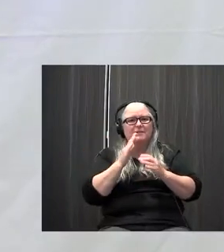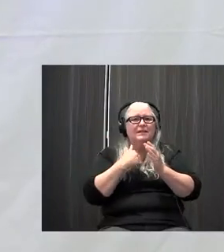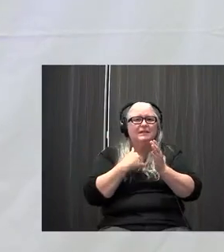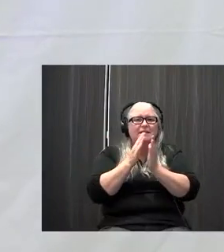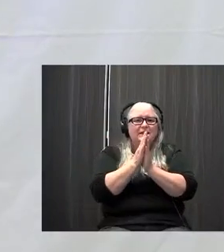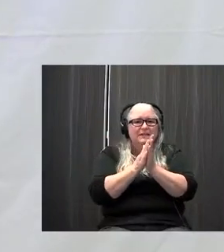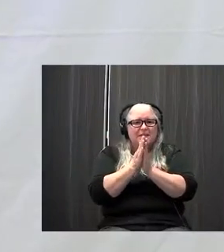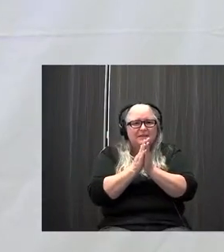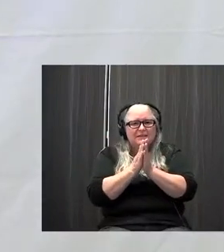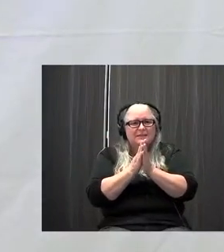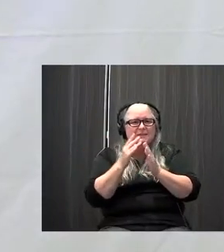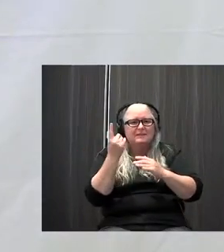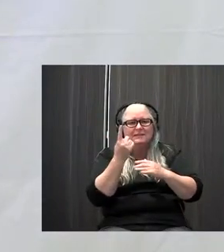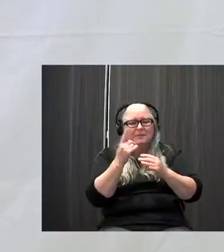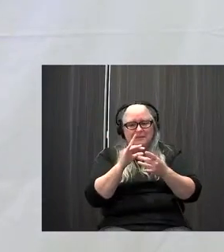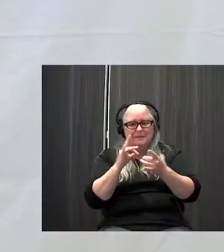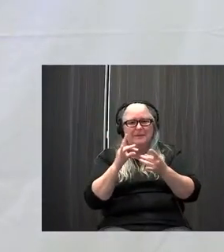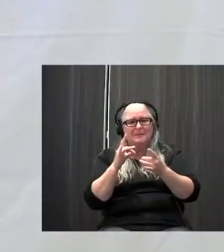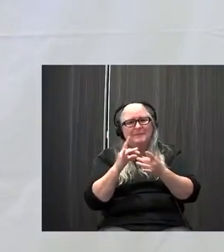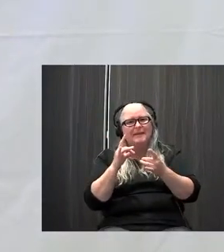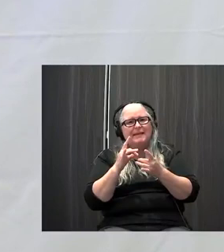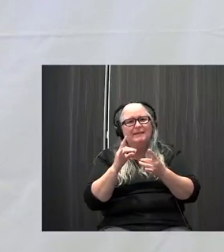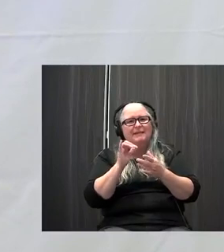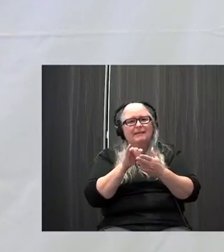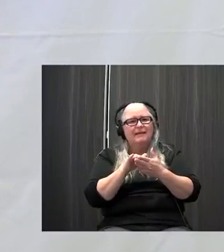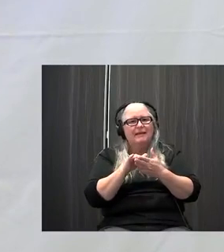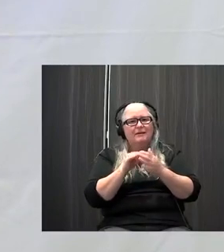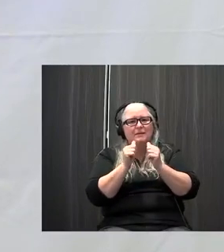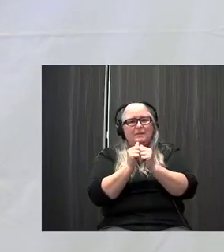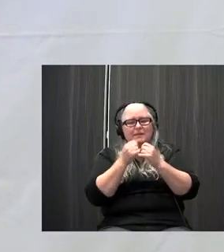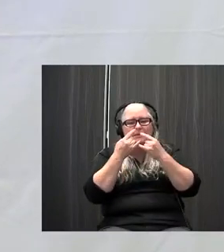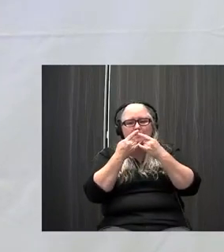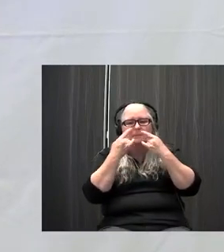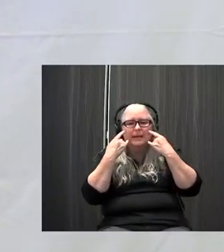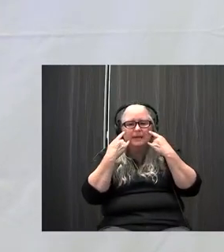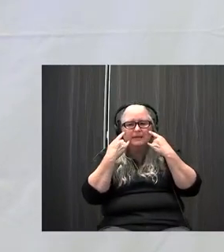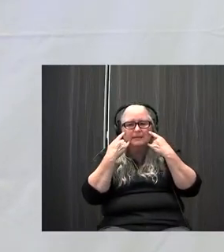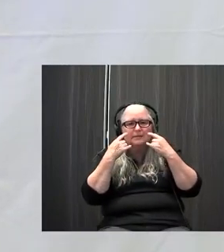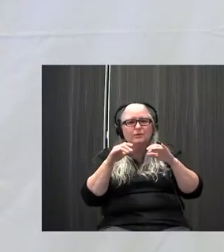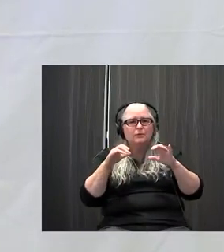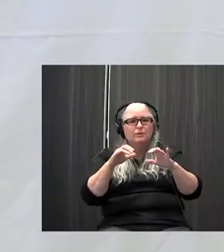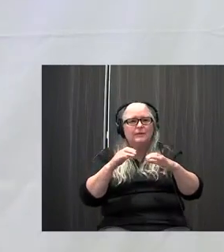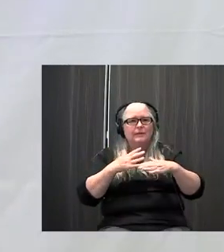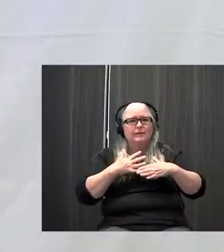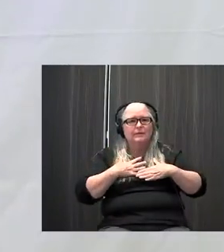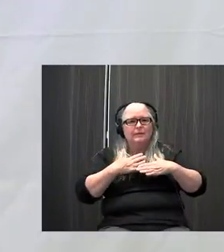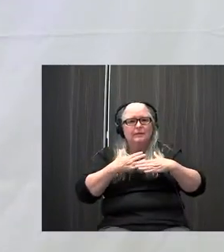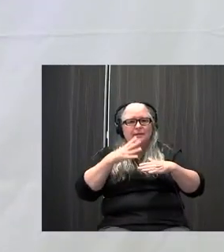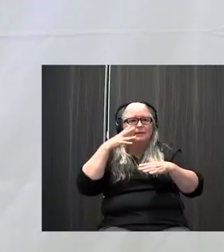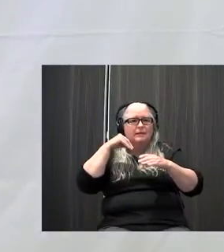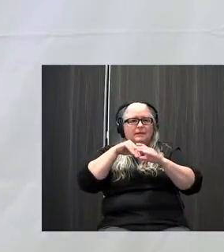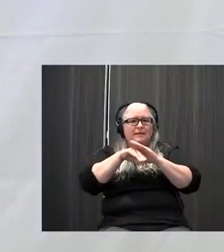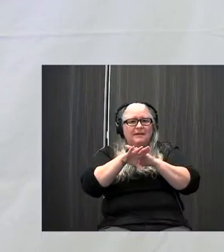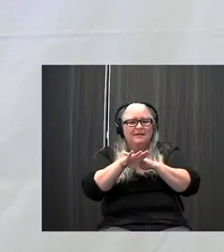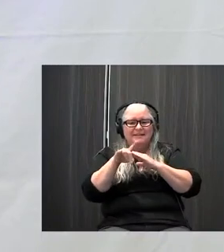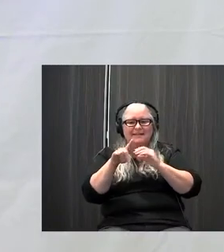tongue-in-cheek stuff. So somebody had commented that these days with wearing masks, doing prolonged exhale only leads to foggy